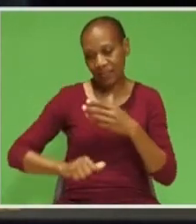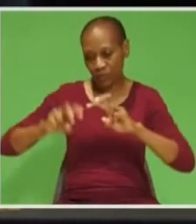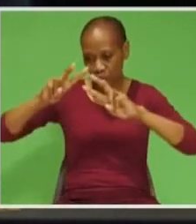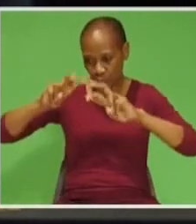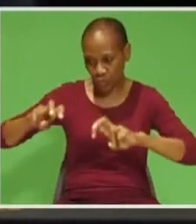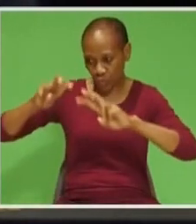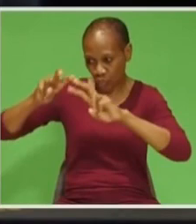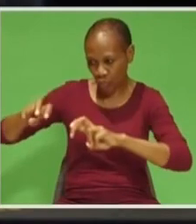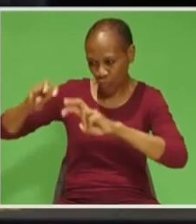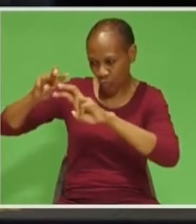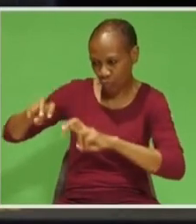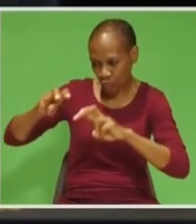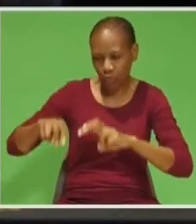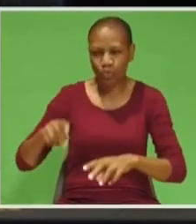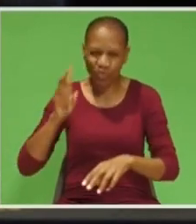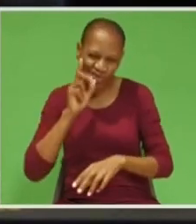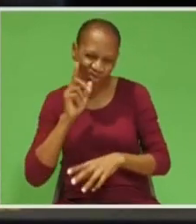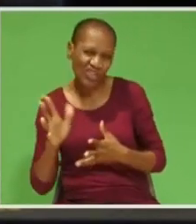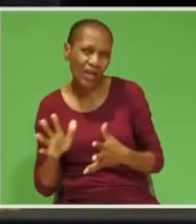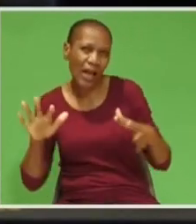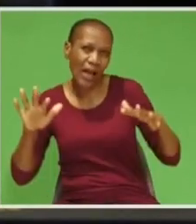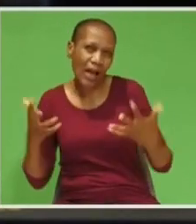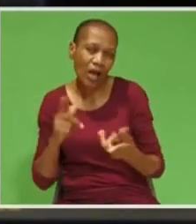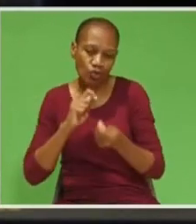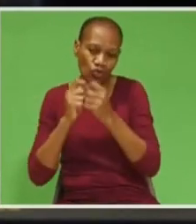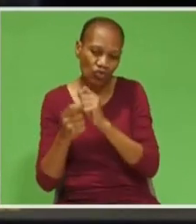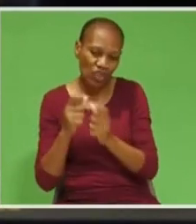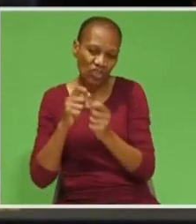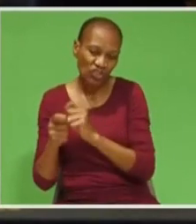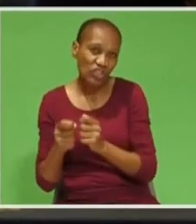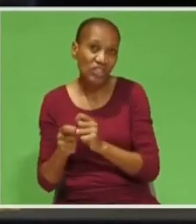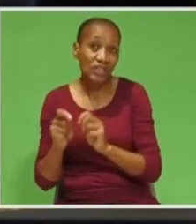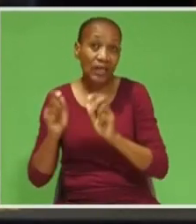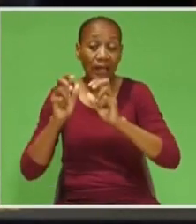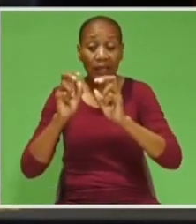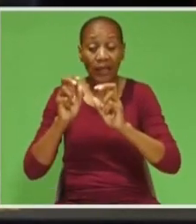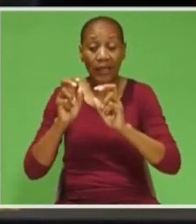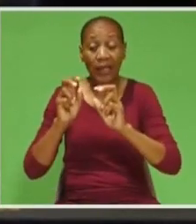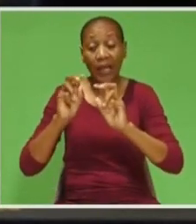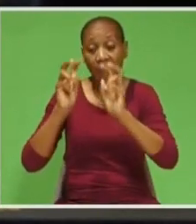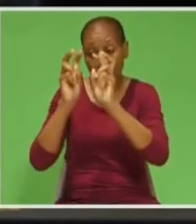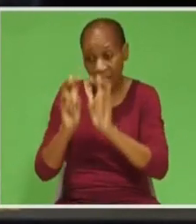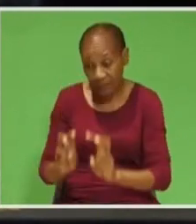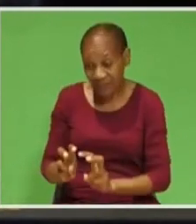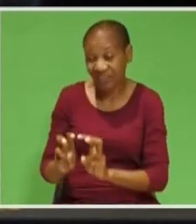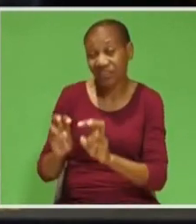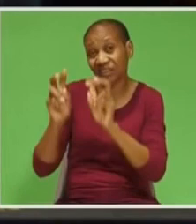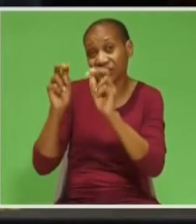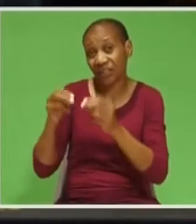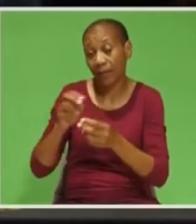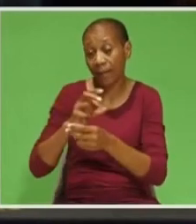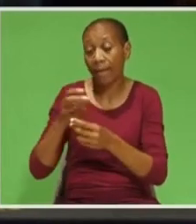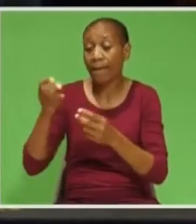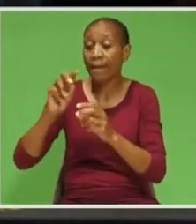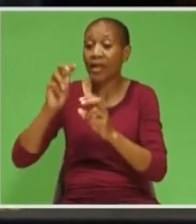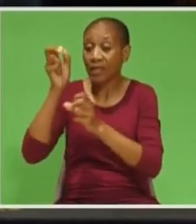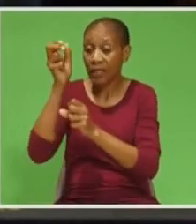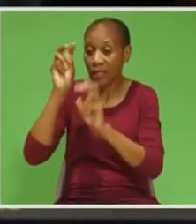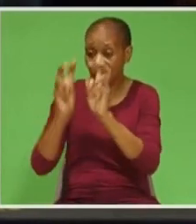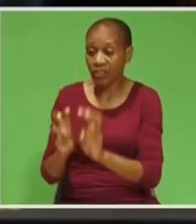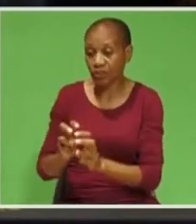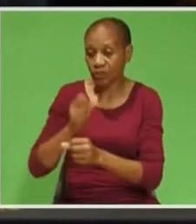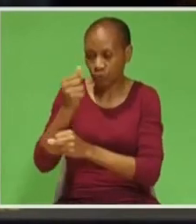to determine viability of alternative means of renewable energy and power generation by